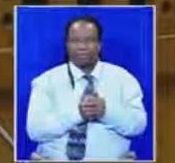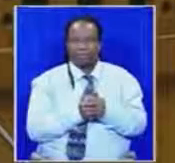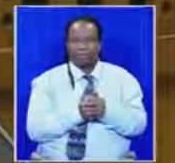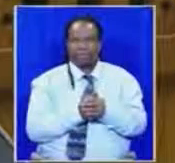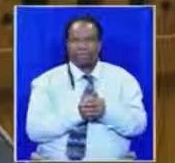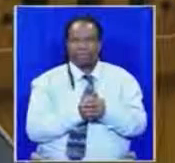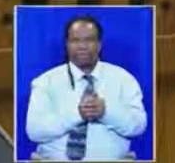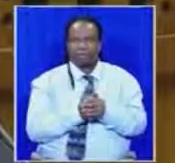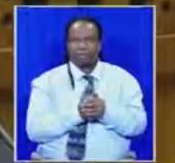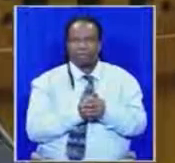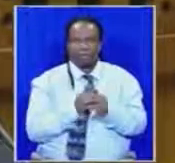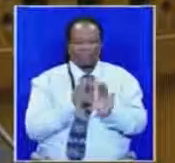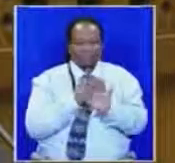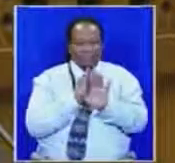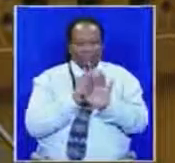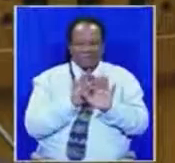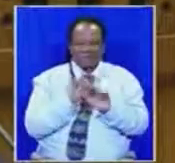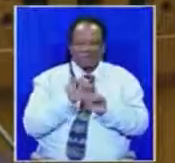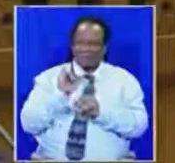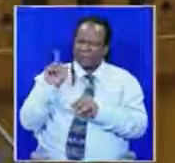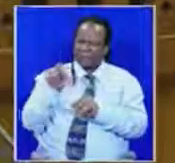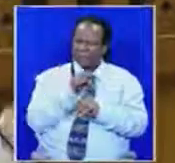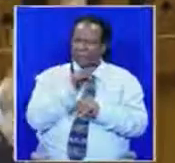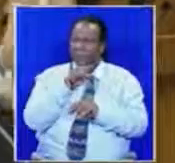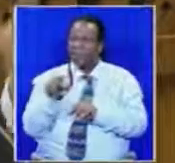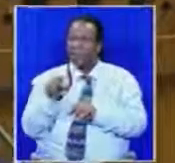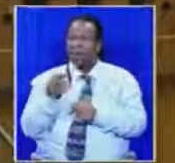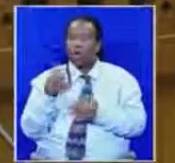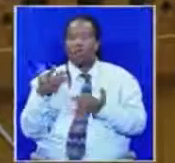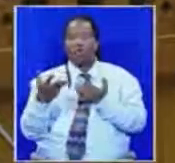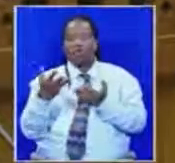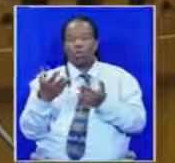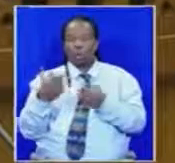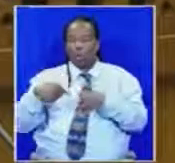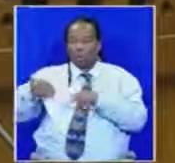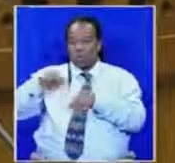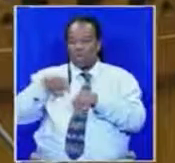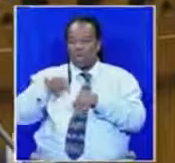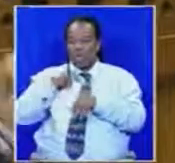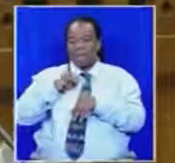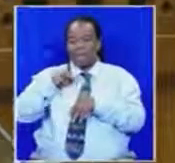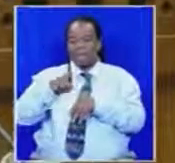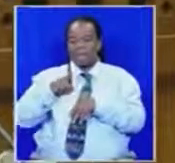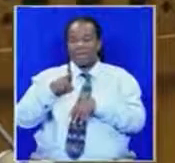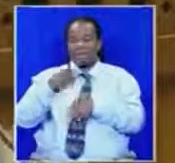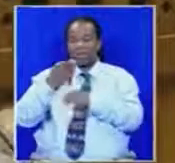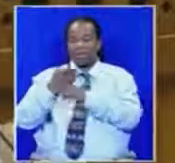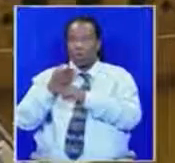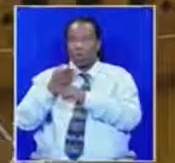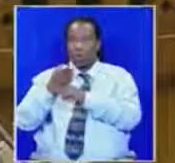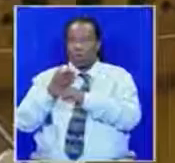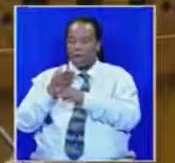grotesque, absolutely grotesque, to compare the work that we as Members of Parliament have done diligently